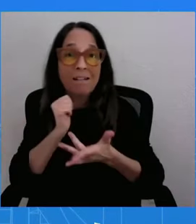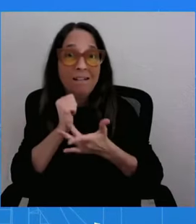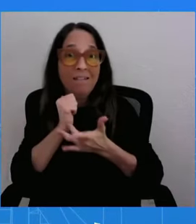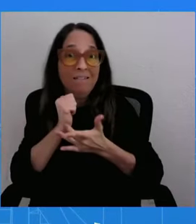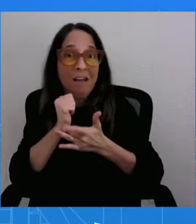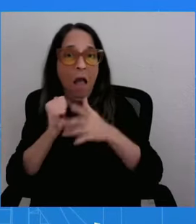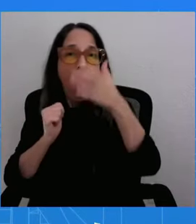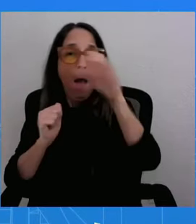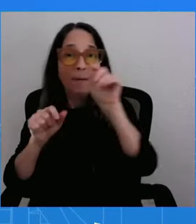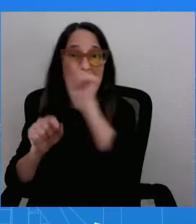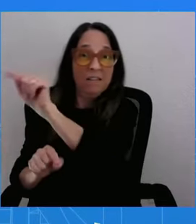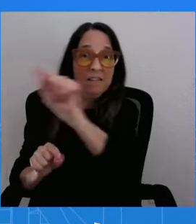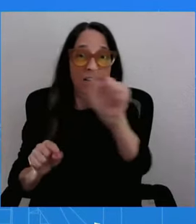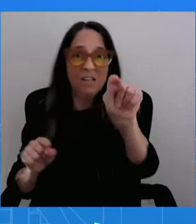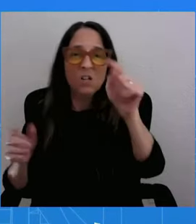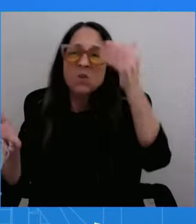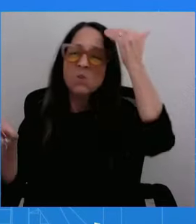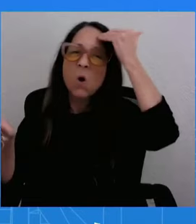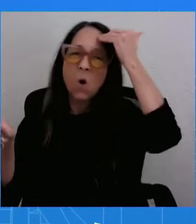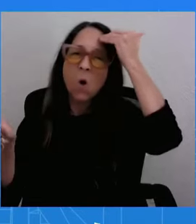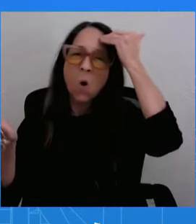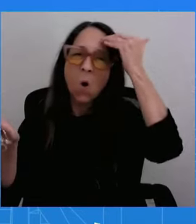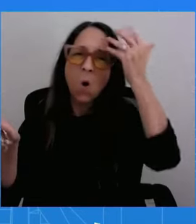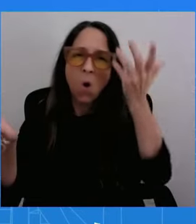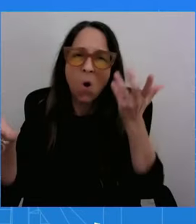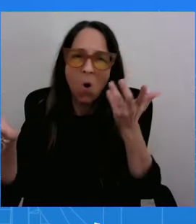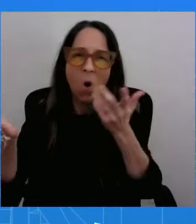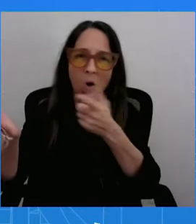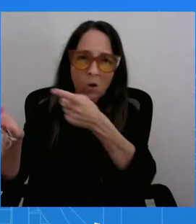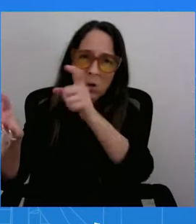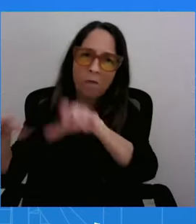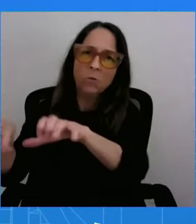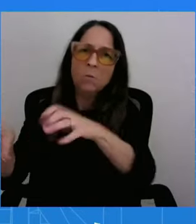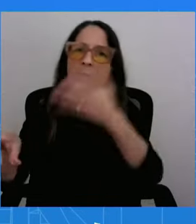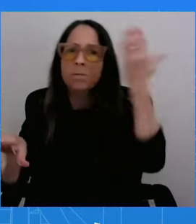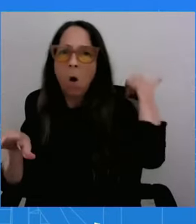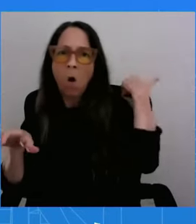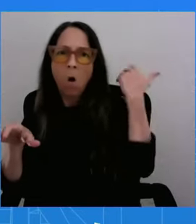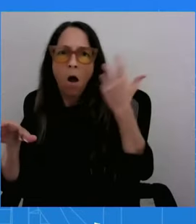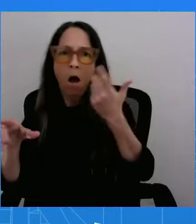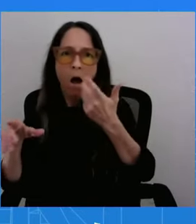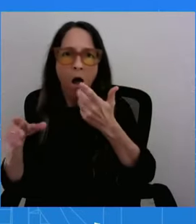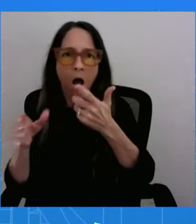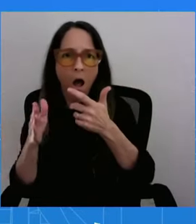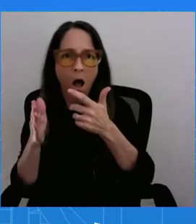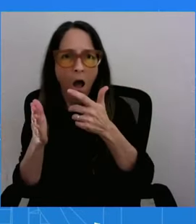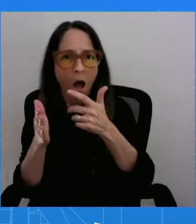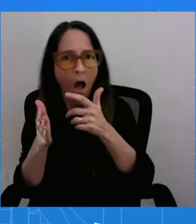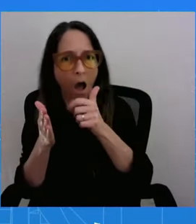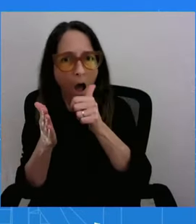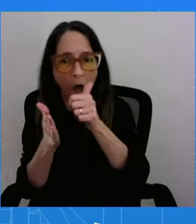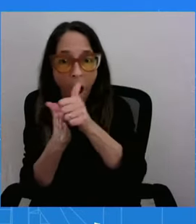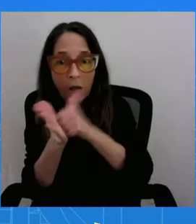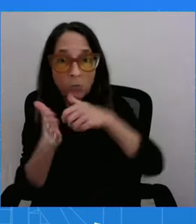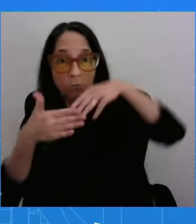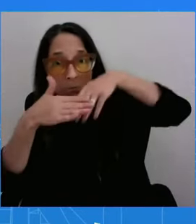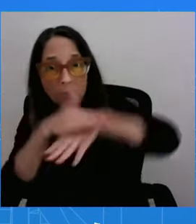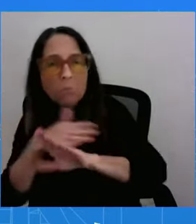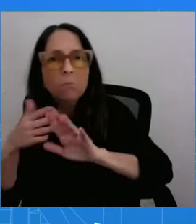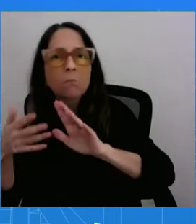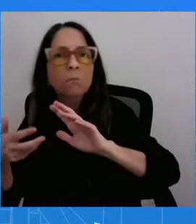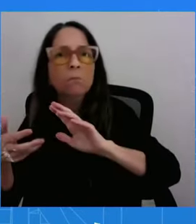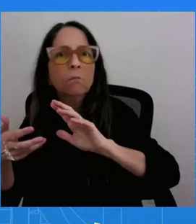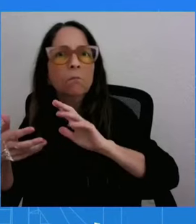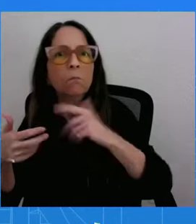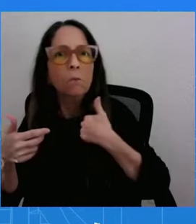believe and they have taken action in the past to shut down accounts that have violated their own policies and procedures. We encourage that as well. But it also is